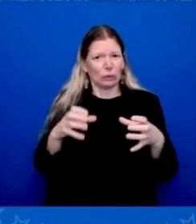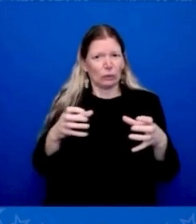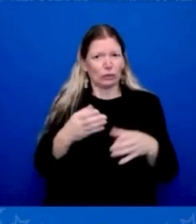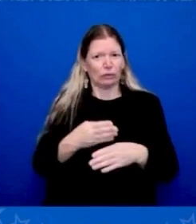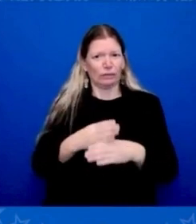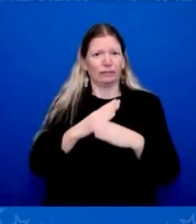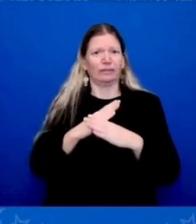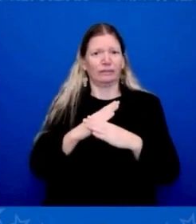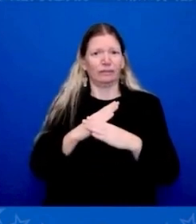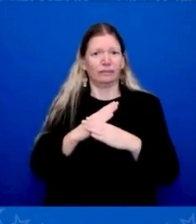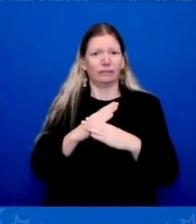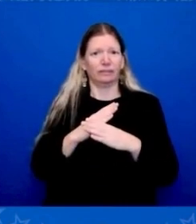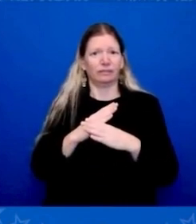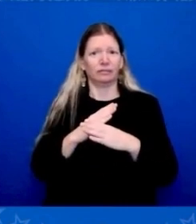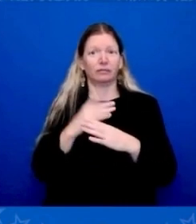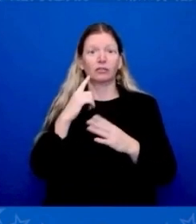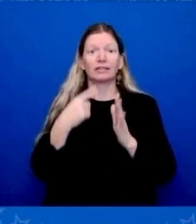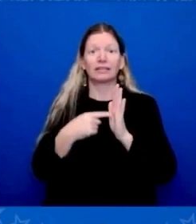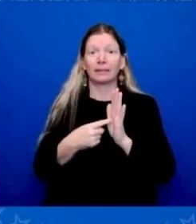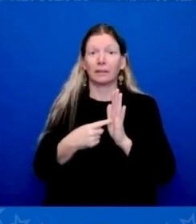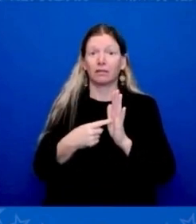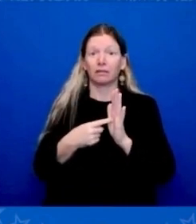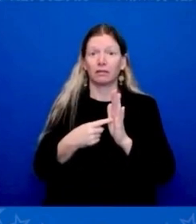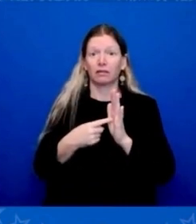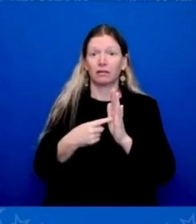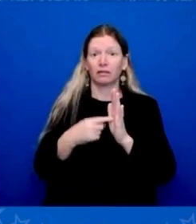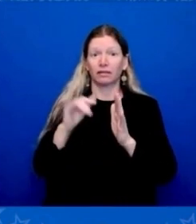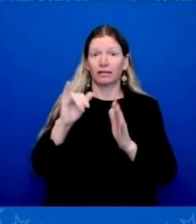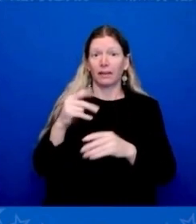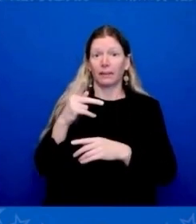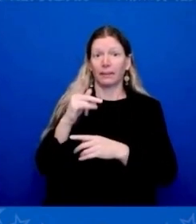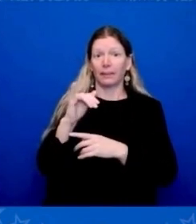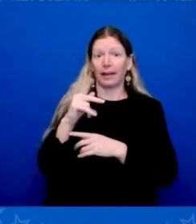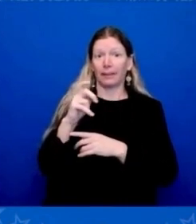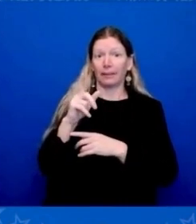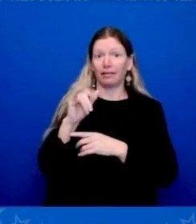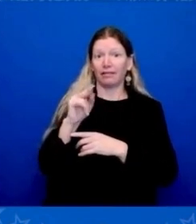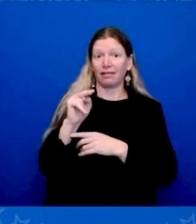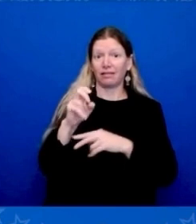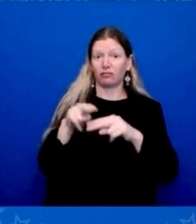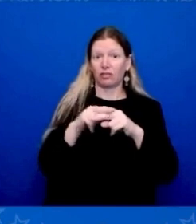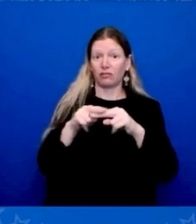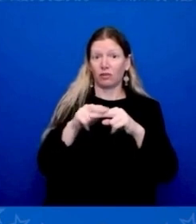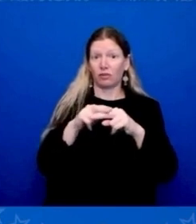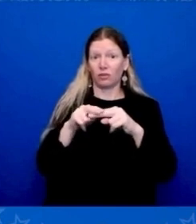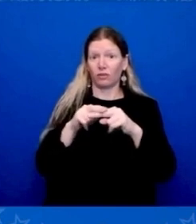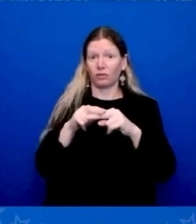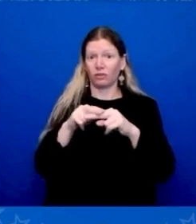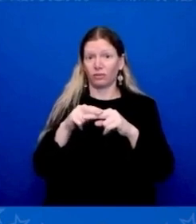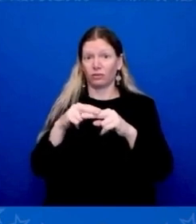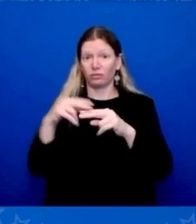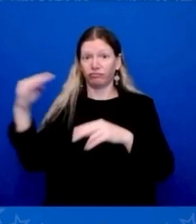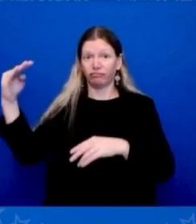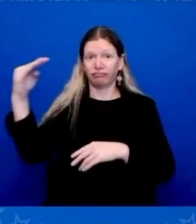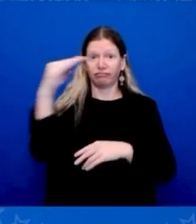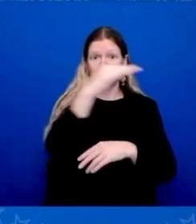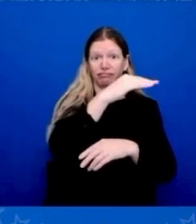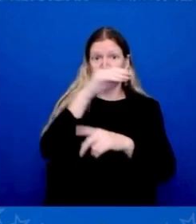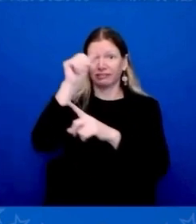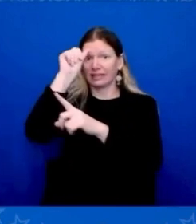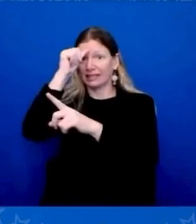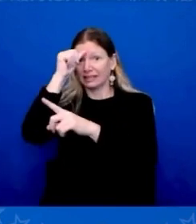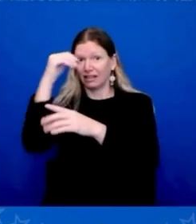or that railroad we're talking about going across from India, throughout the Middle East and across the Mediterranean and all through Europe,